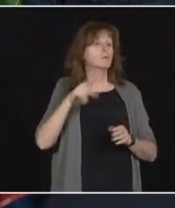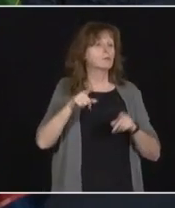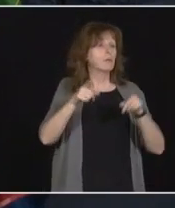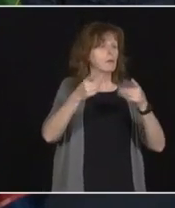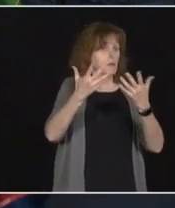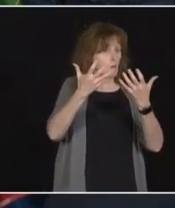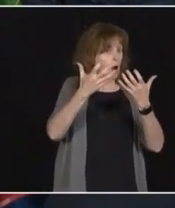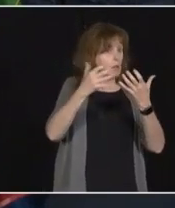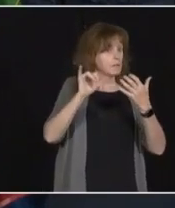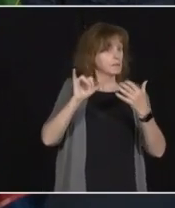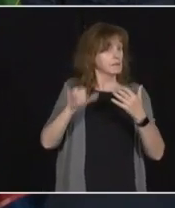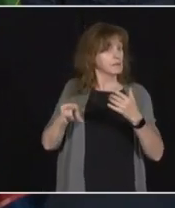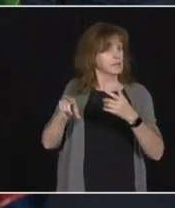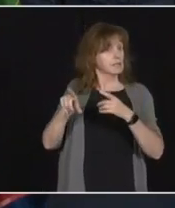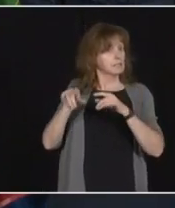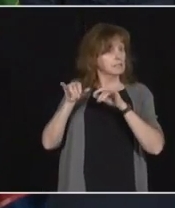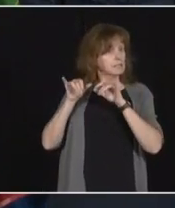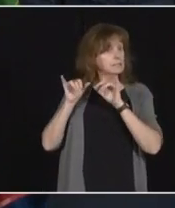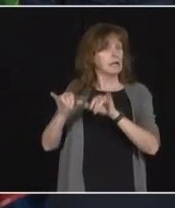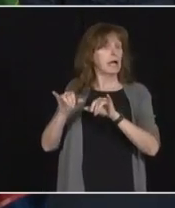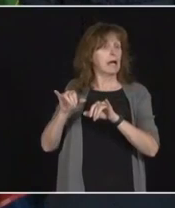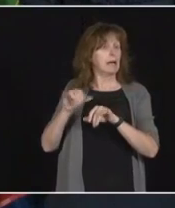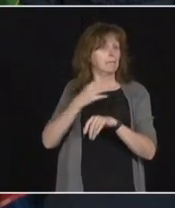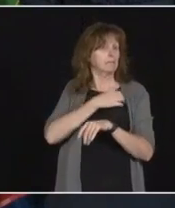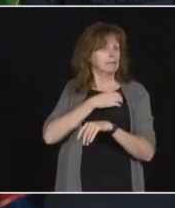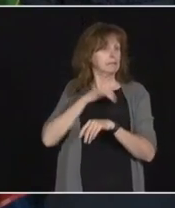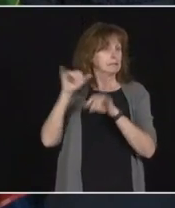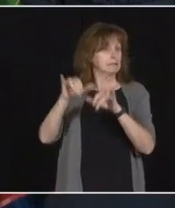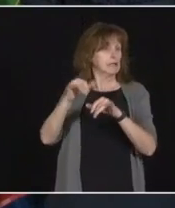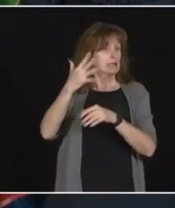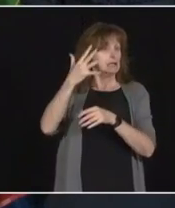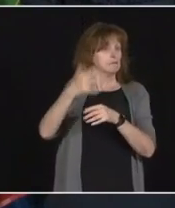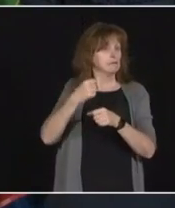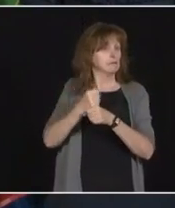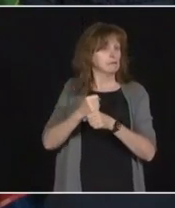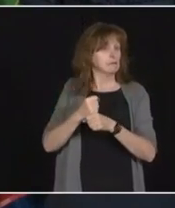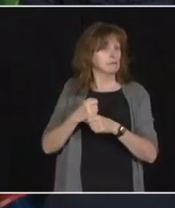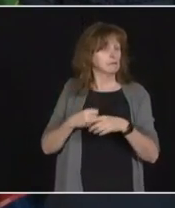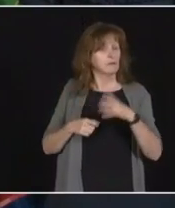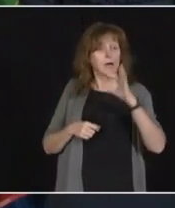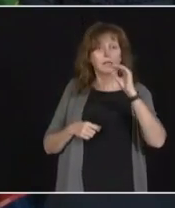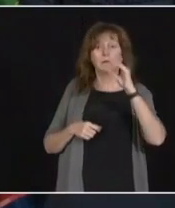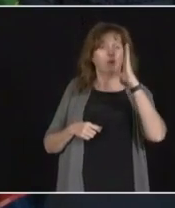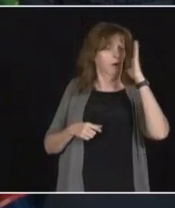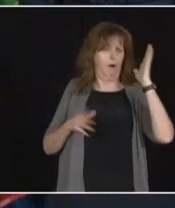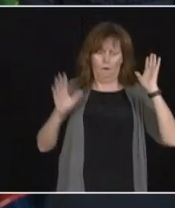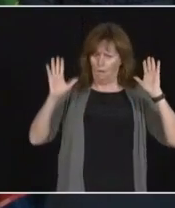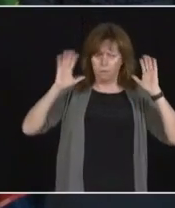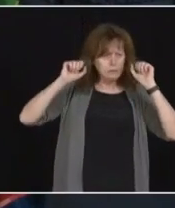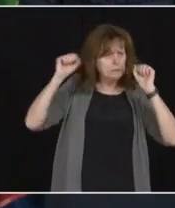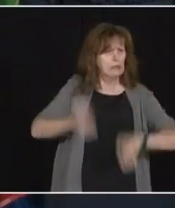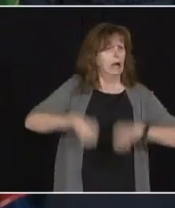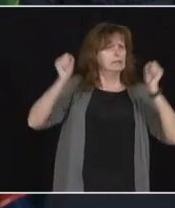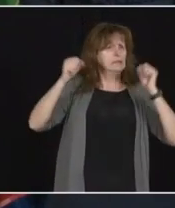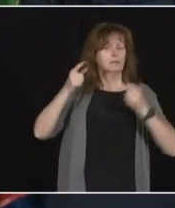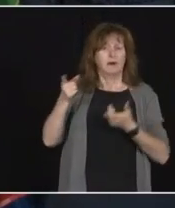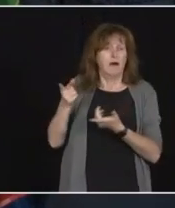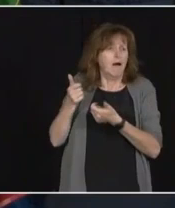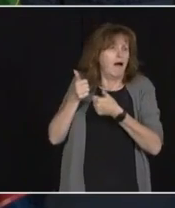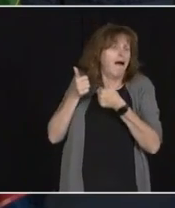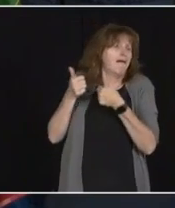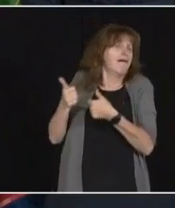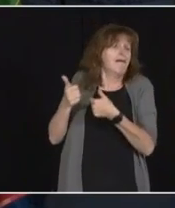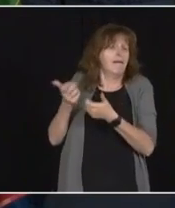90%. I guarantee it. So, you know, I think there's a lot of things to be fixed